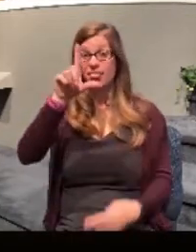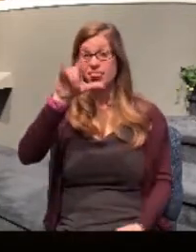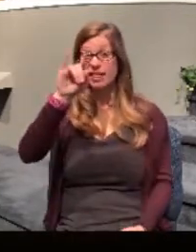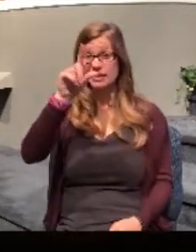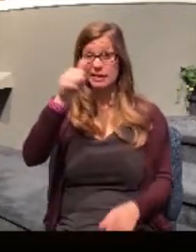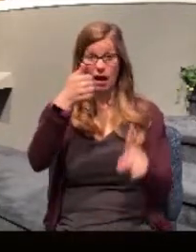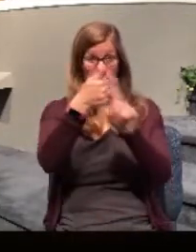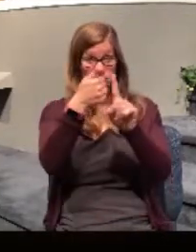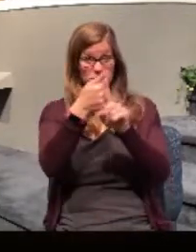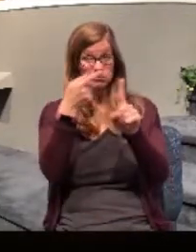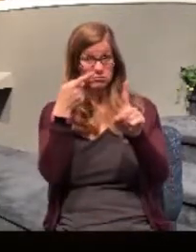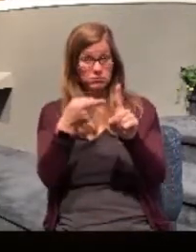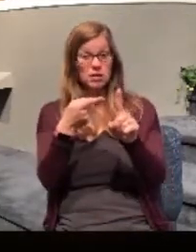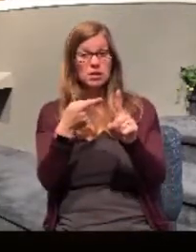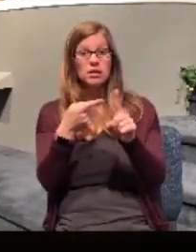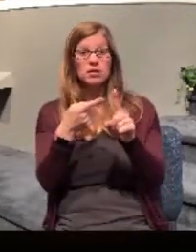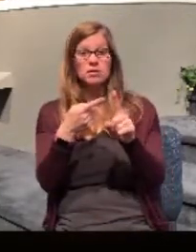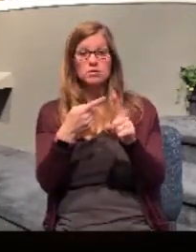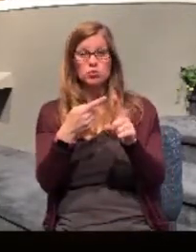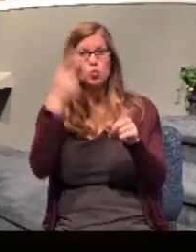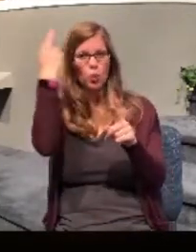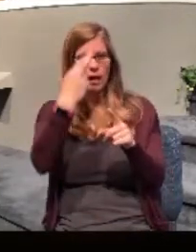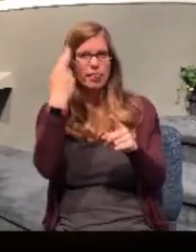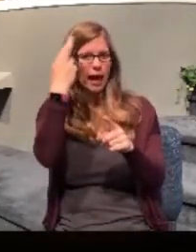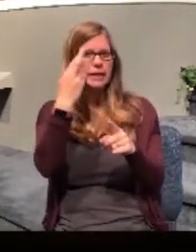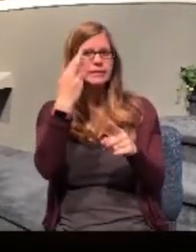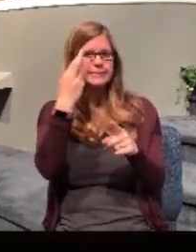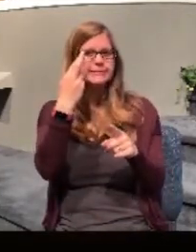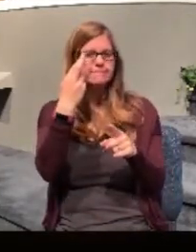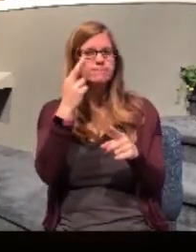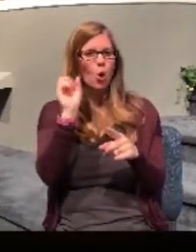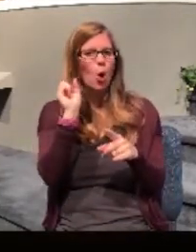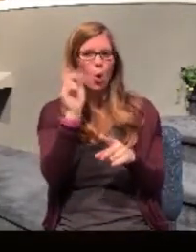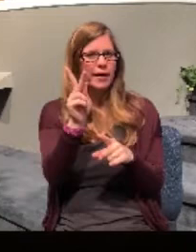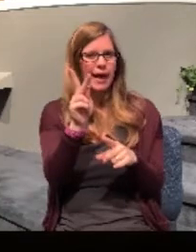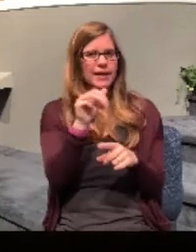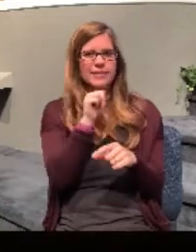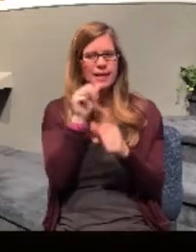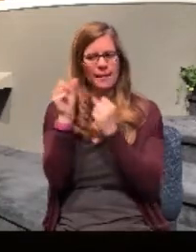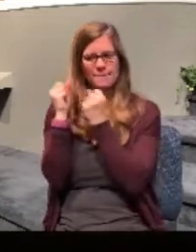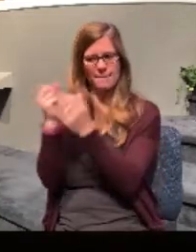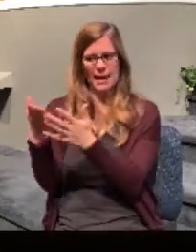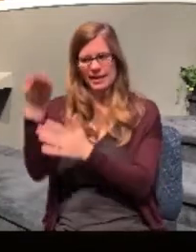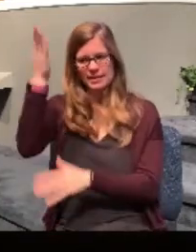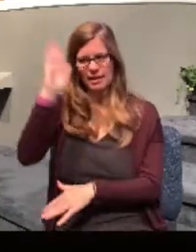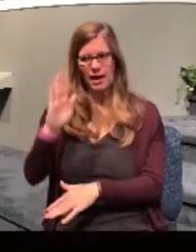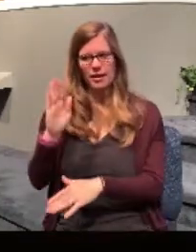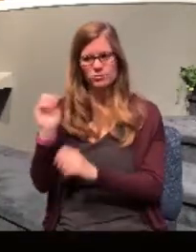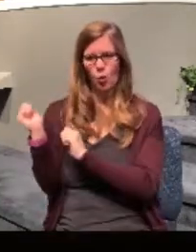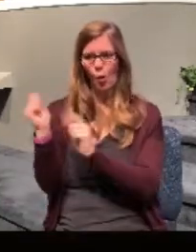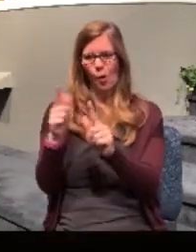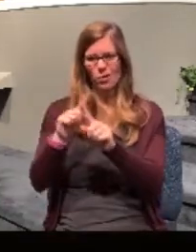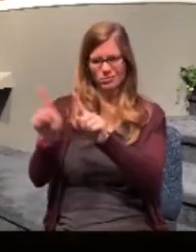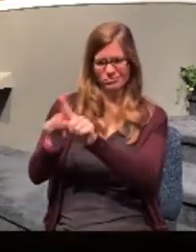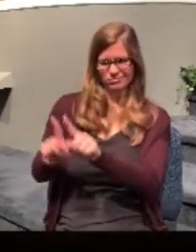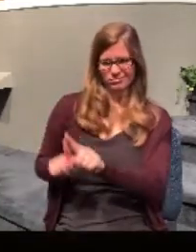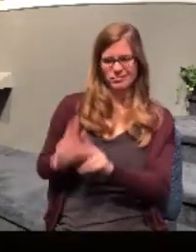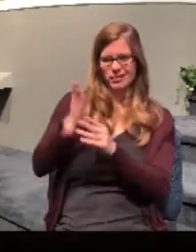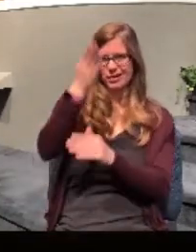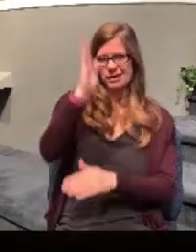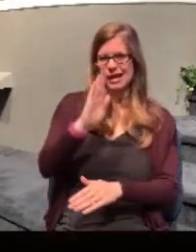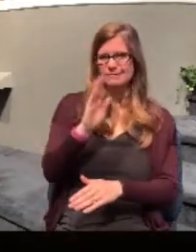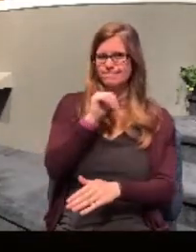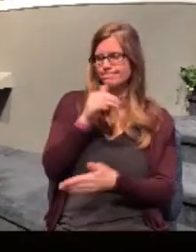must have come at some point in time in her life, had come to the realization that all the different deities